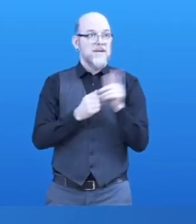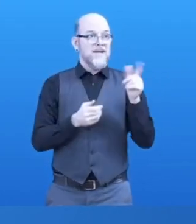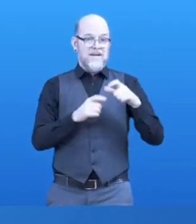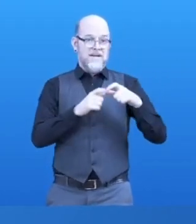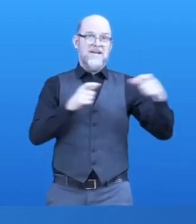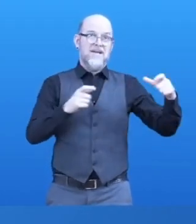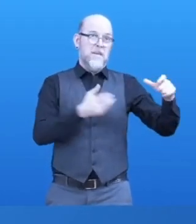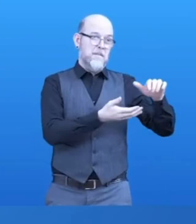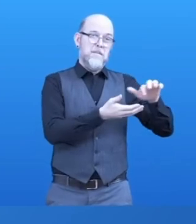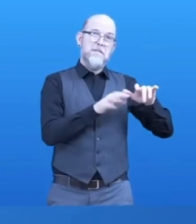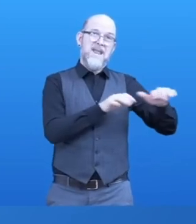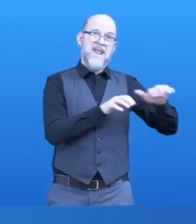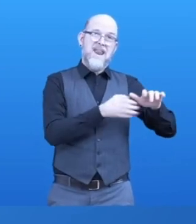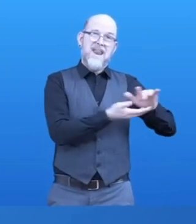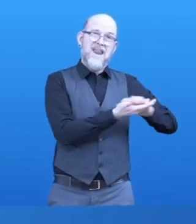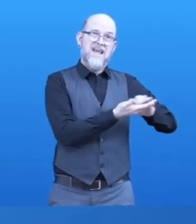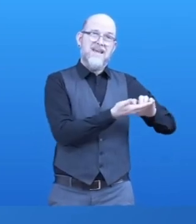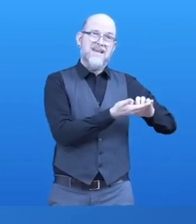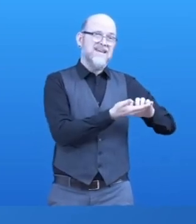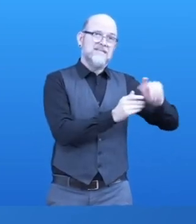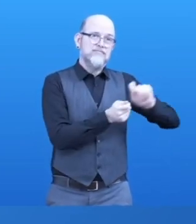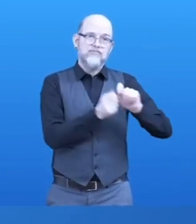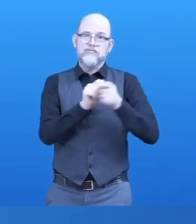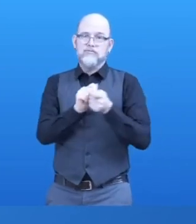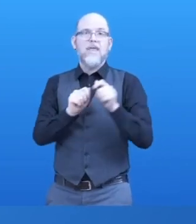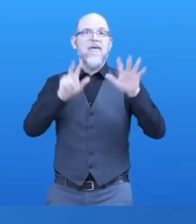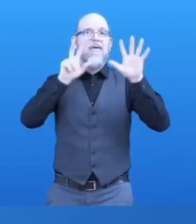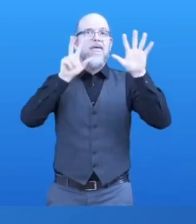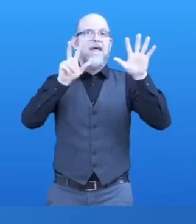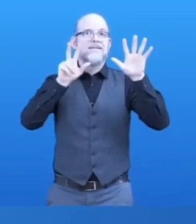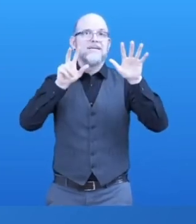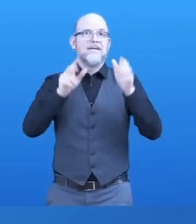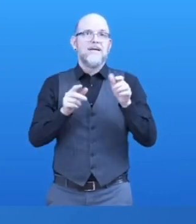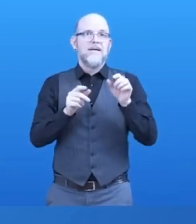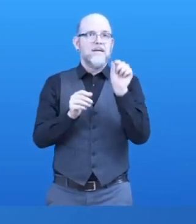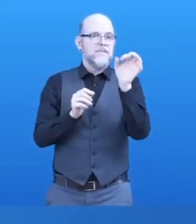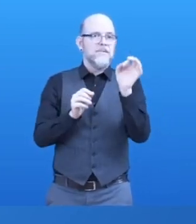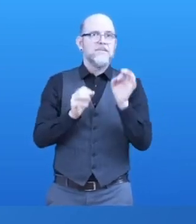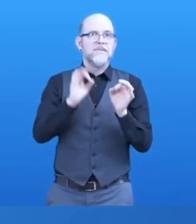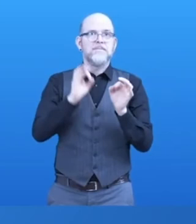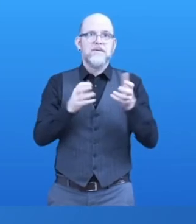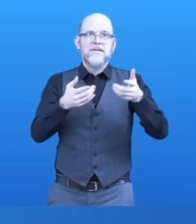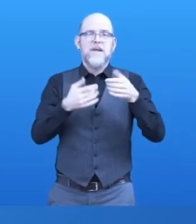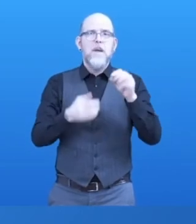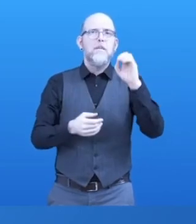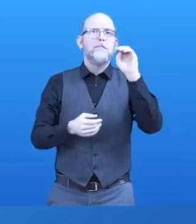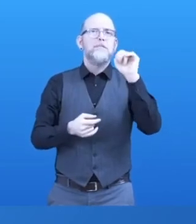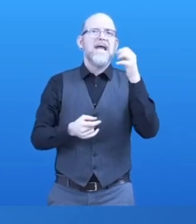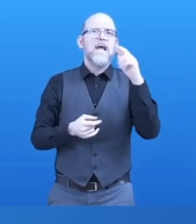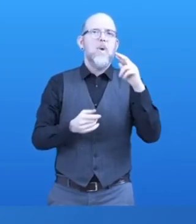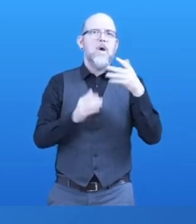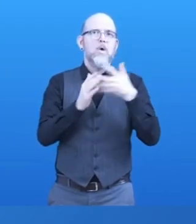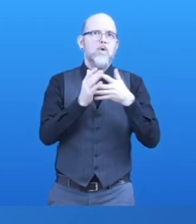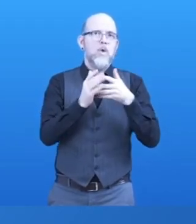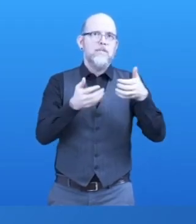The data transfer is done via USB cable or Bluetooth. We have two versions of Oskar